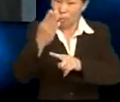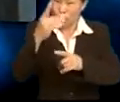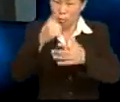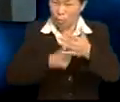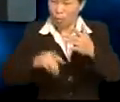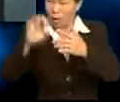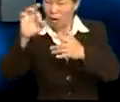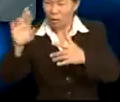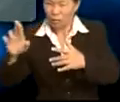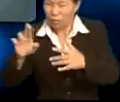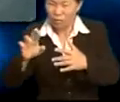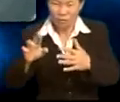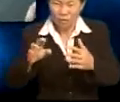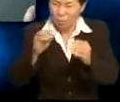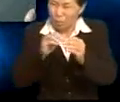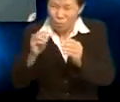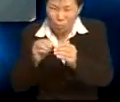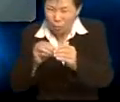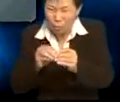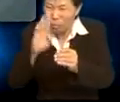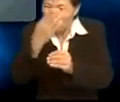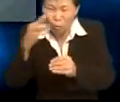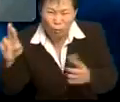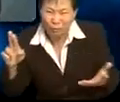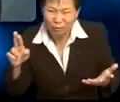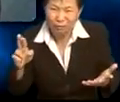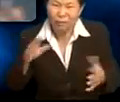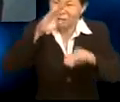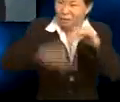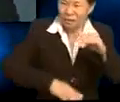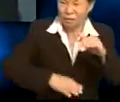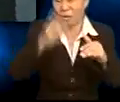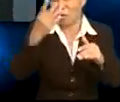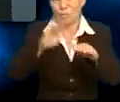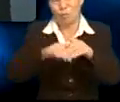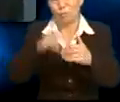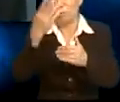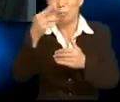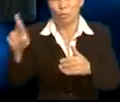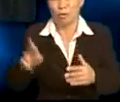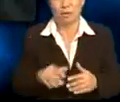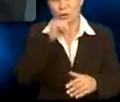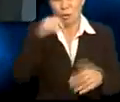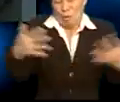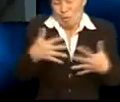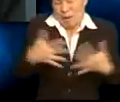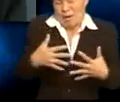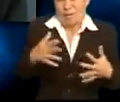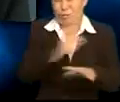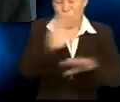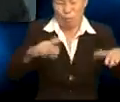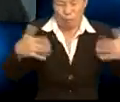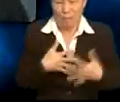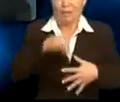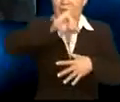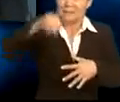whatever is more, um, bluer than her blue whatever? Ah, don't panic, Yasmin.